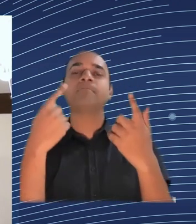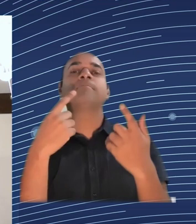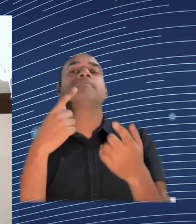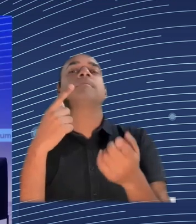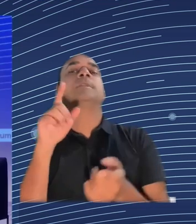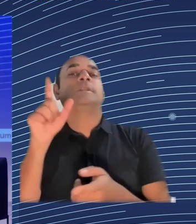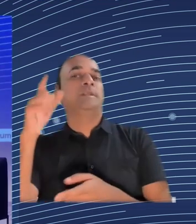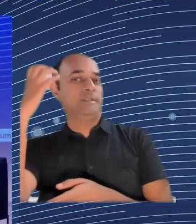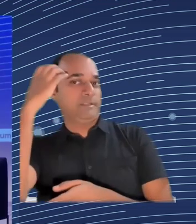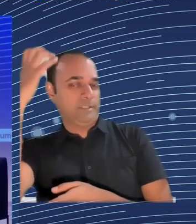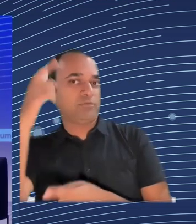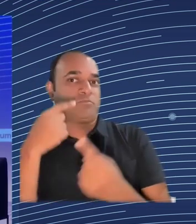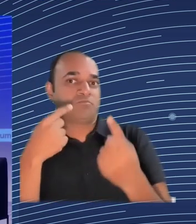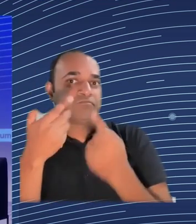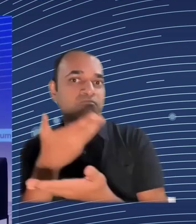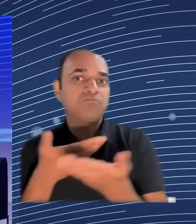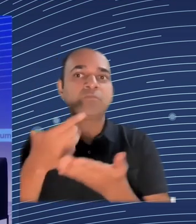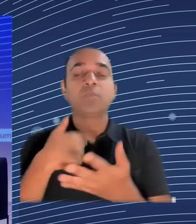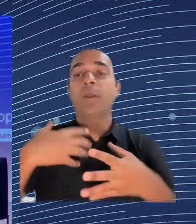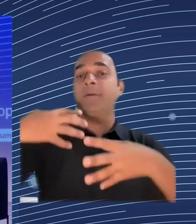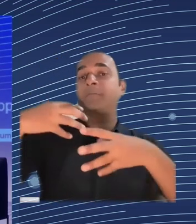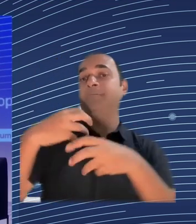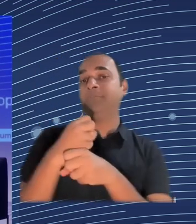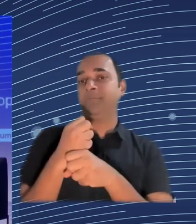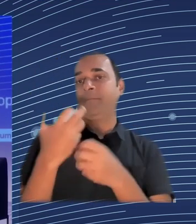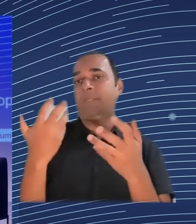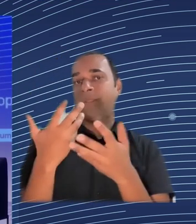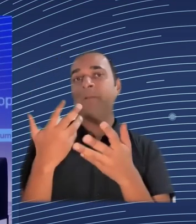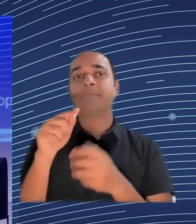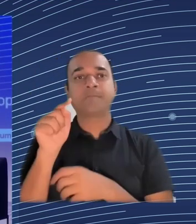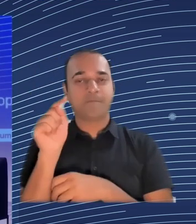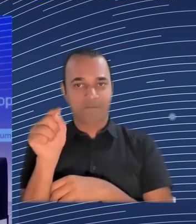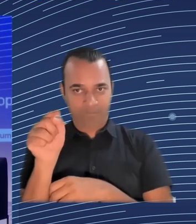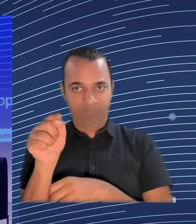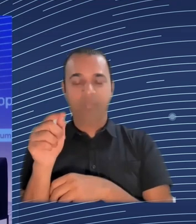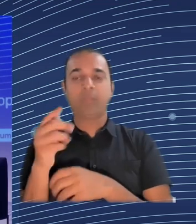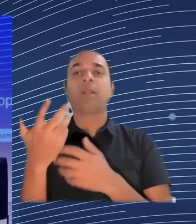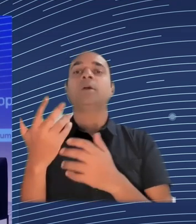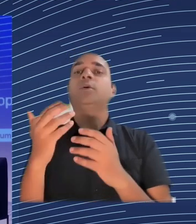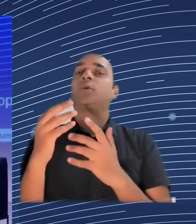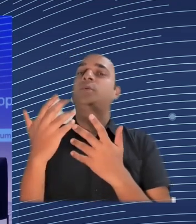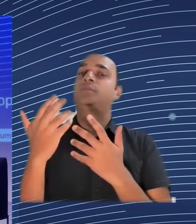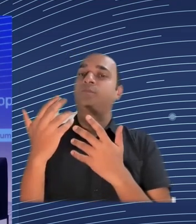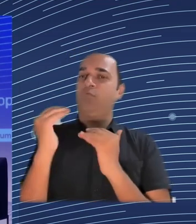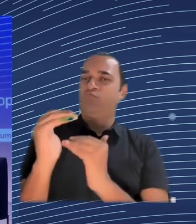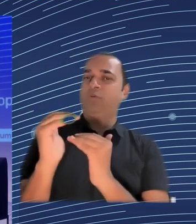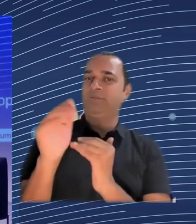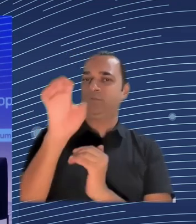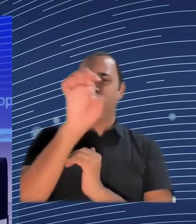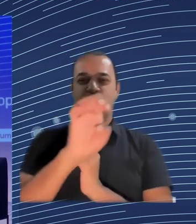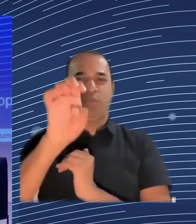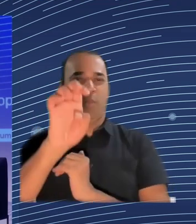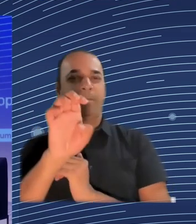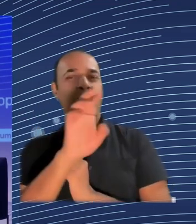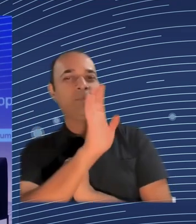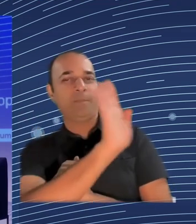is not in terms of generating knowledge. It's generated in Romania, you get a unicorn, and the unicorn leaves to the US. We